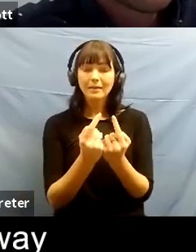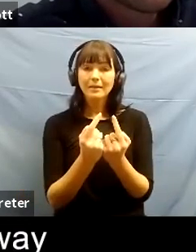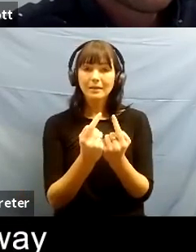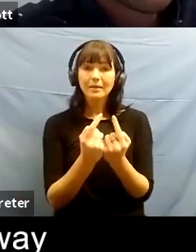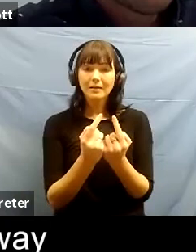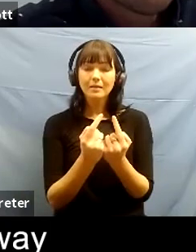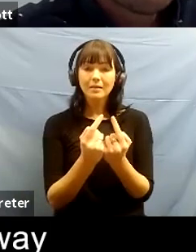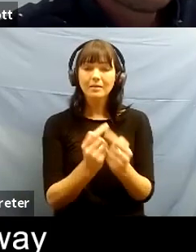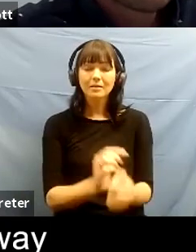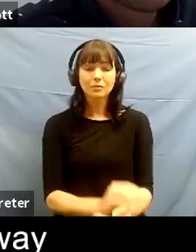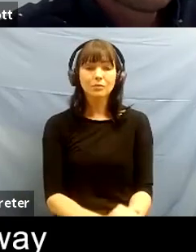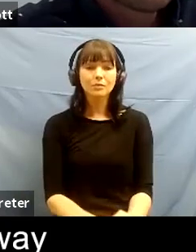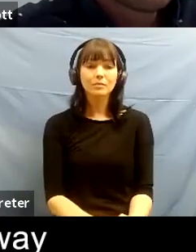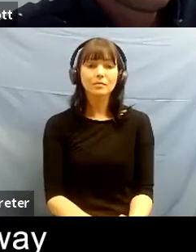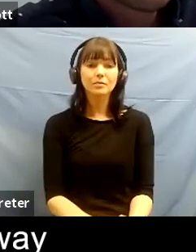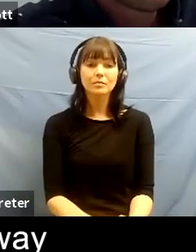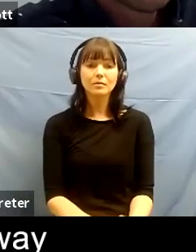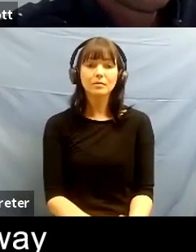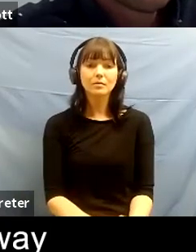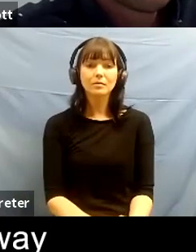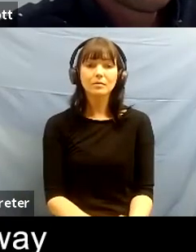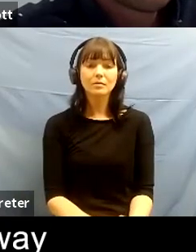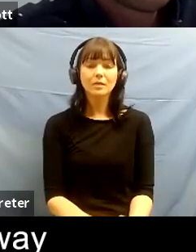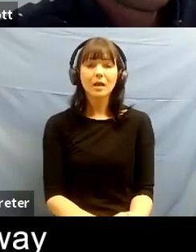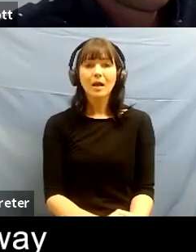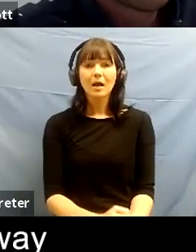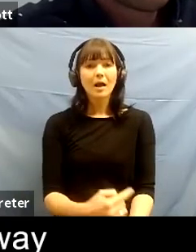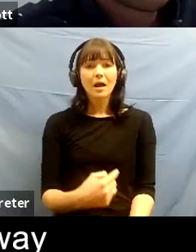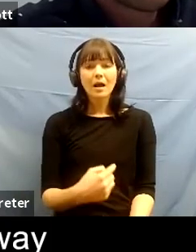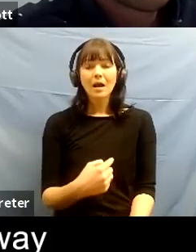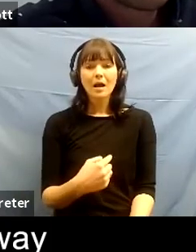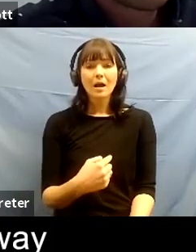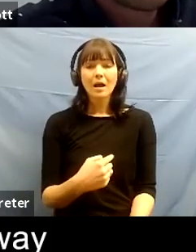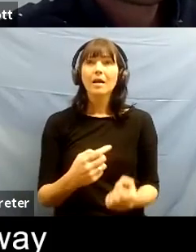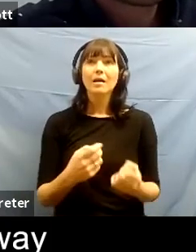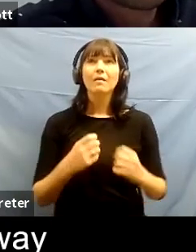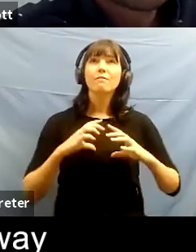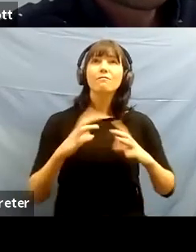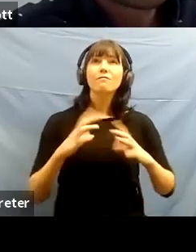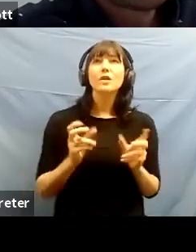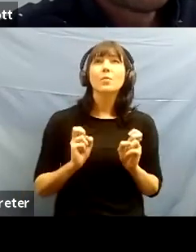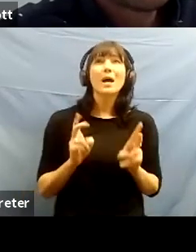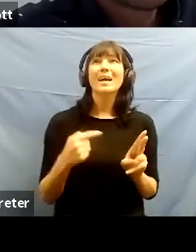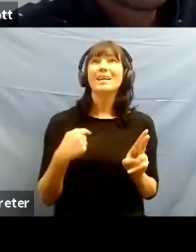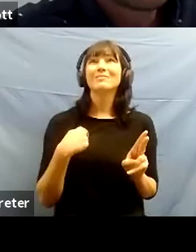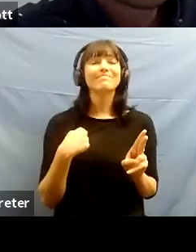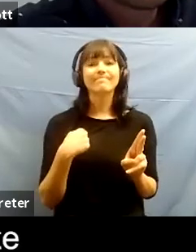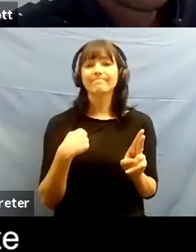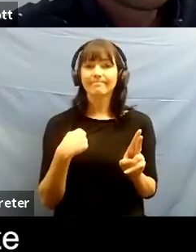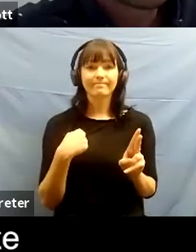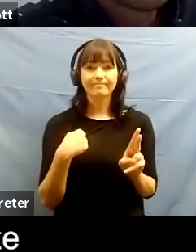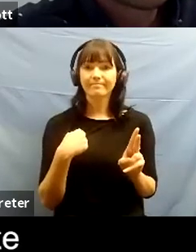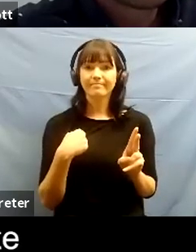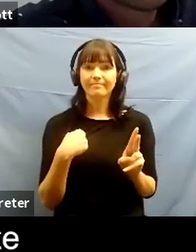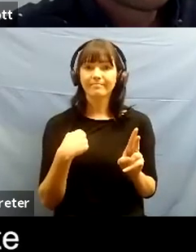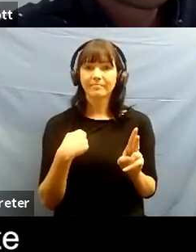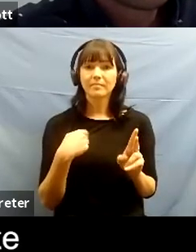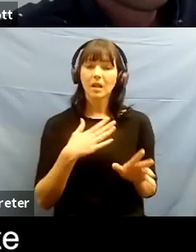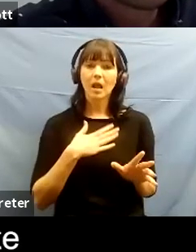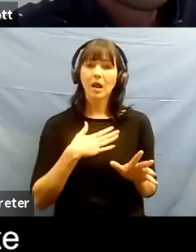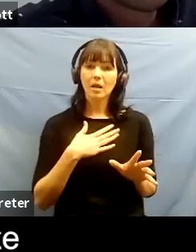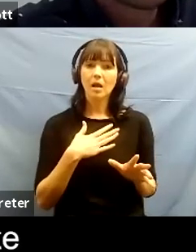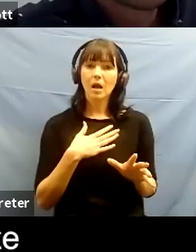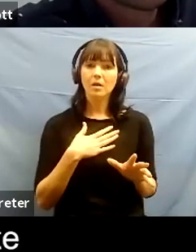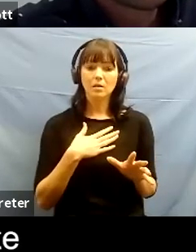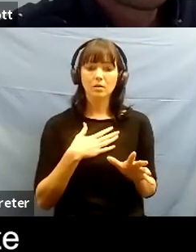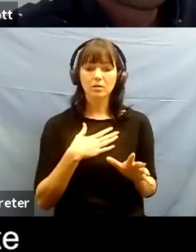probably a less free way in in the studio with you know tasks boring